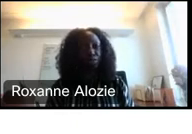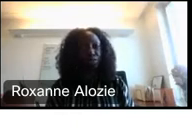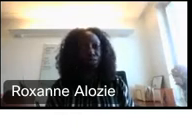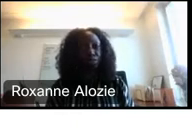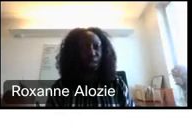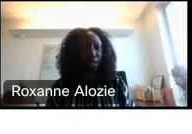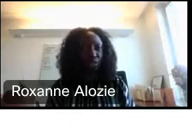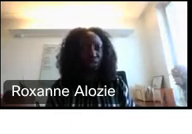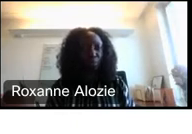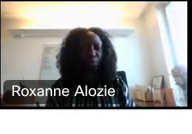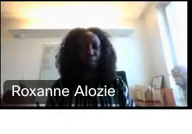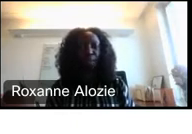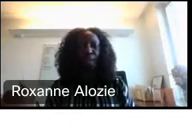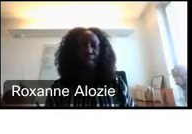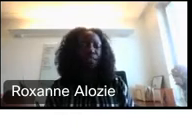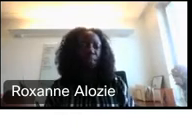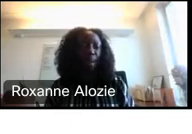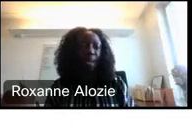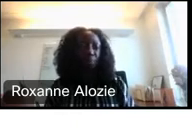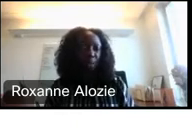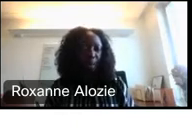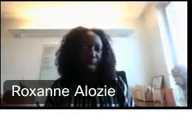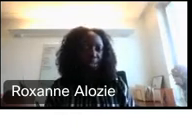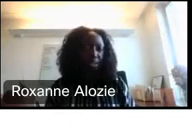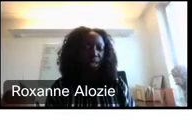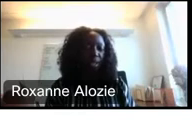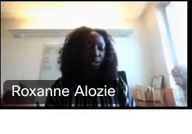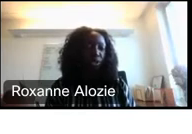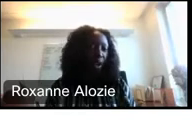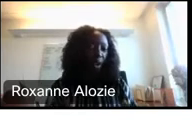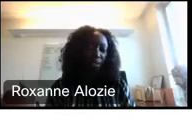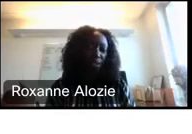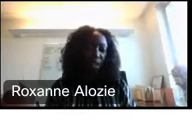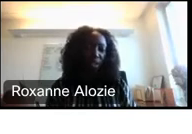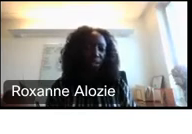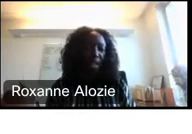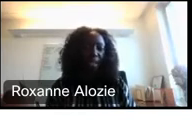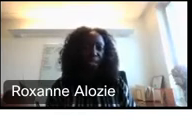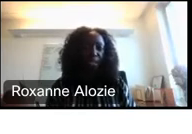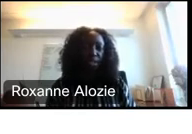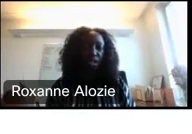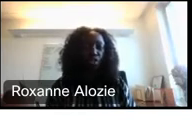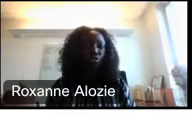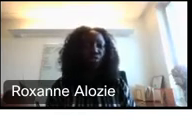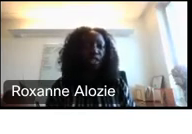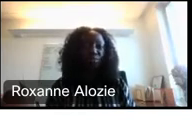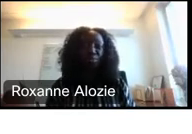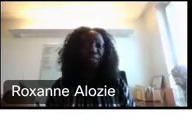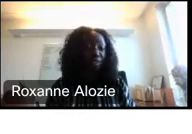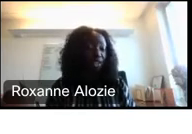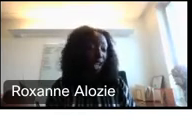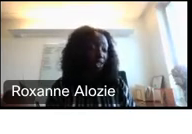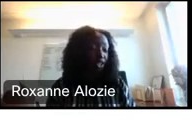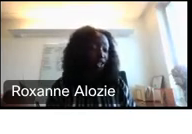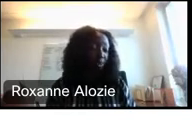face in the country that they're trying to serve. And then from a management capacity, you know, I often say this, that it is, it is